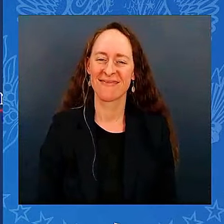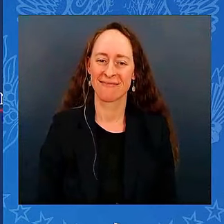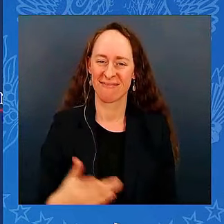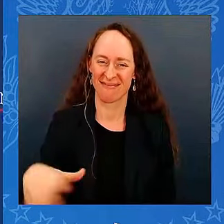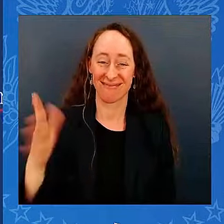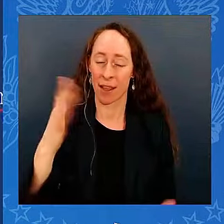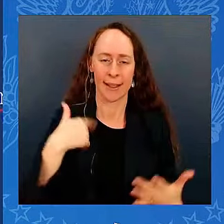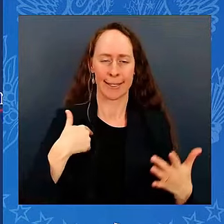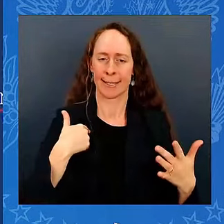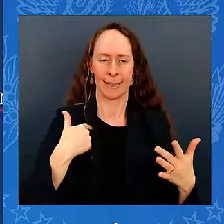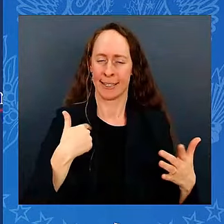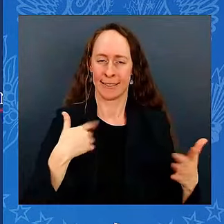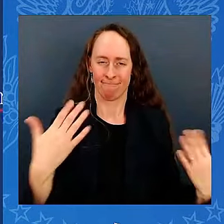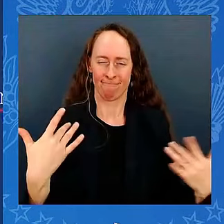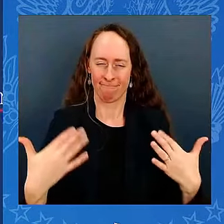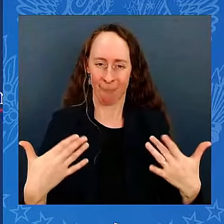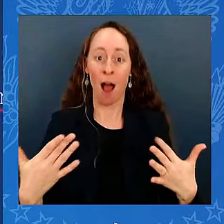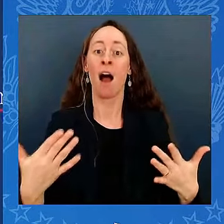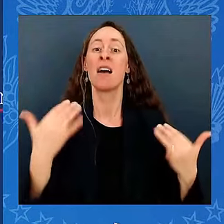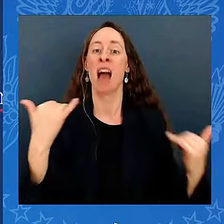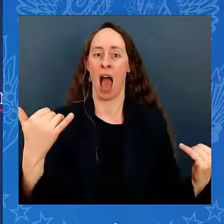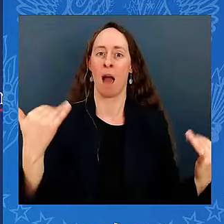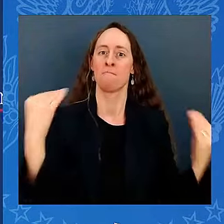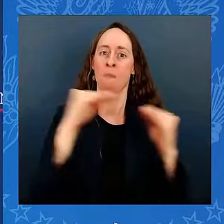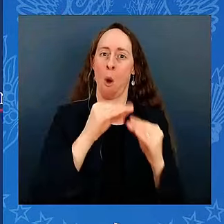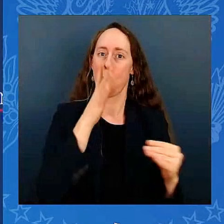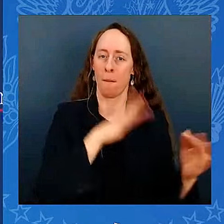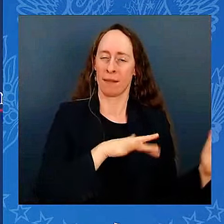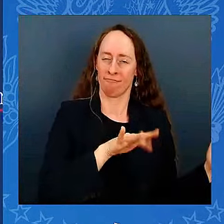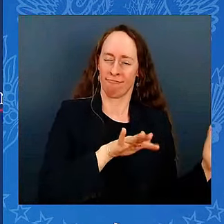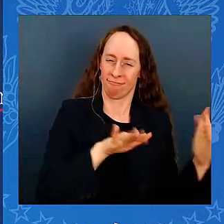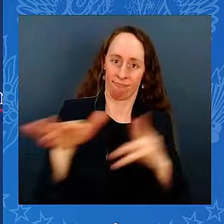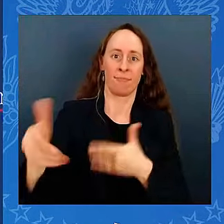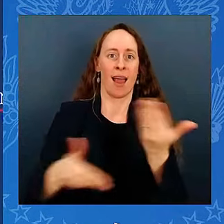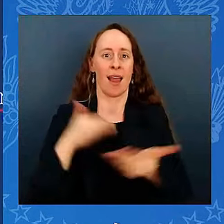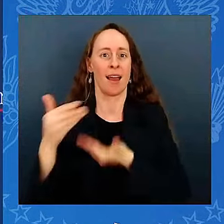number of women working by an additional 2 million women in the workforce.